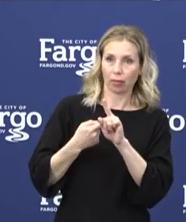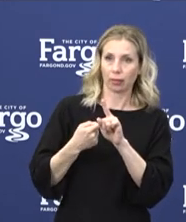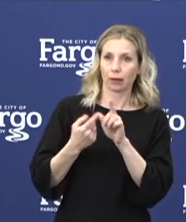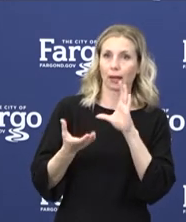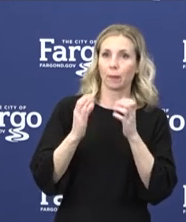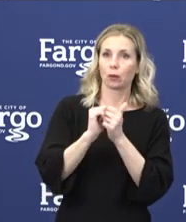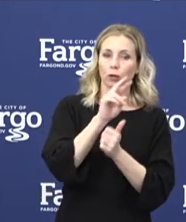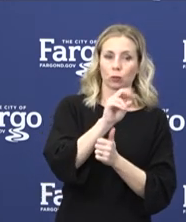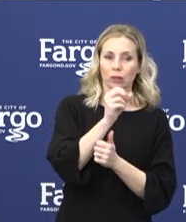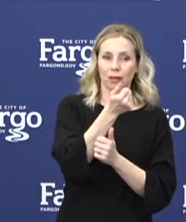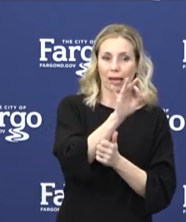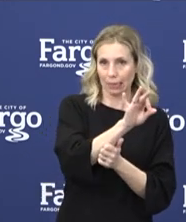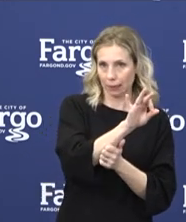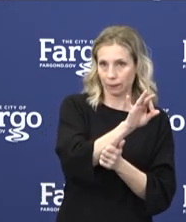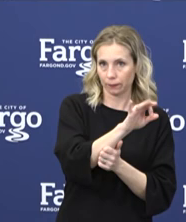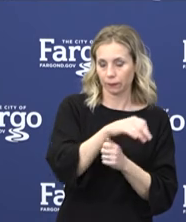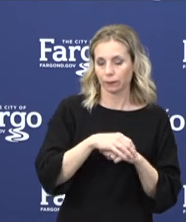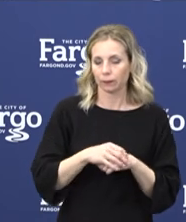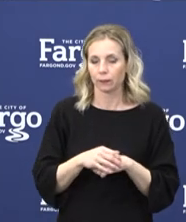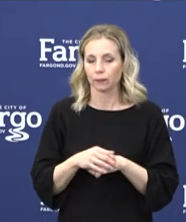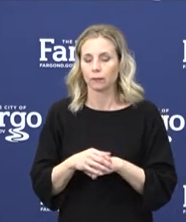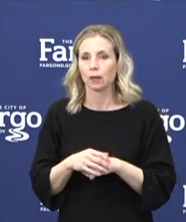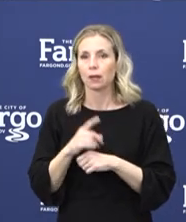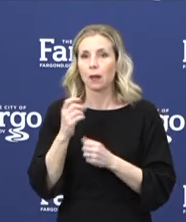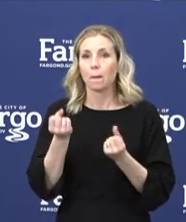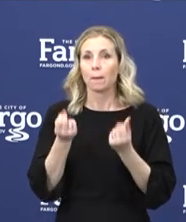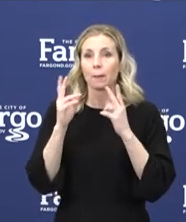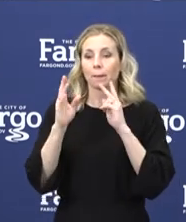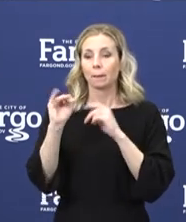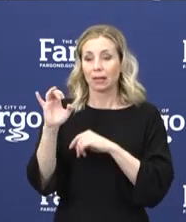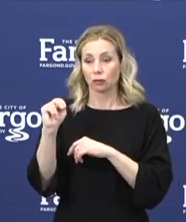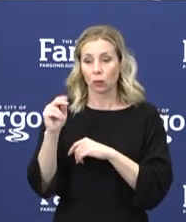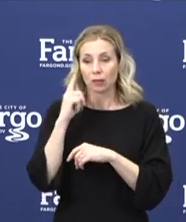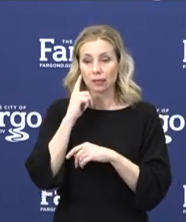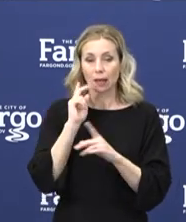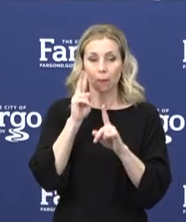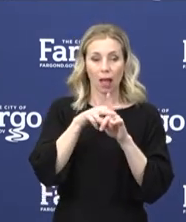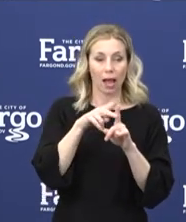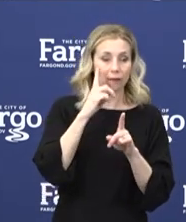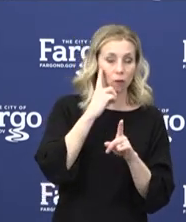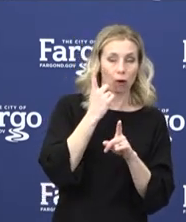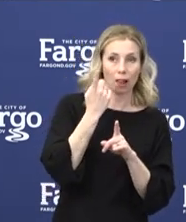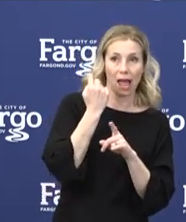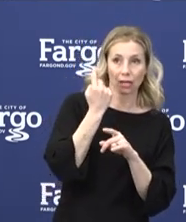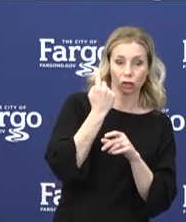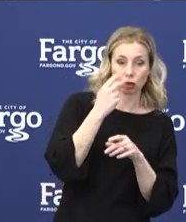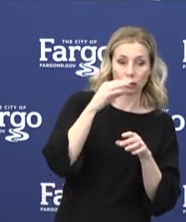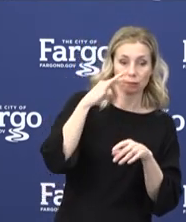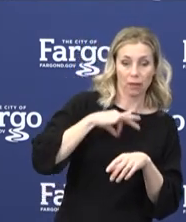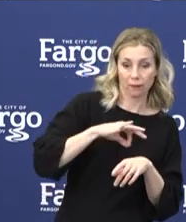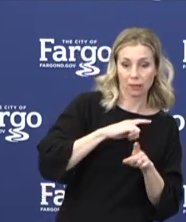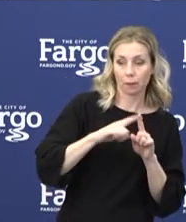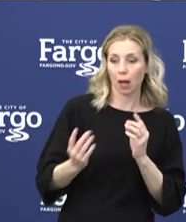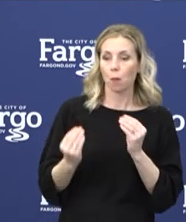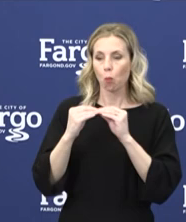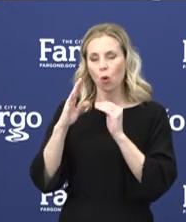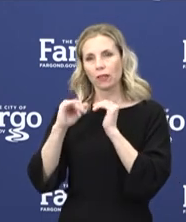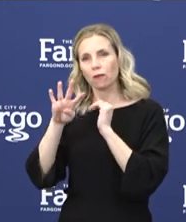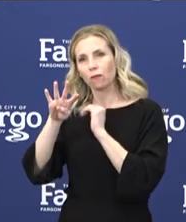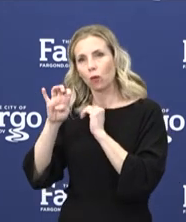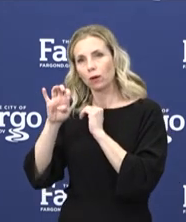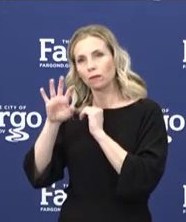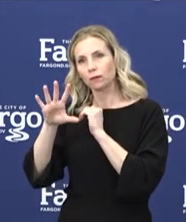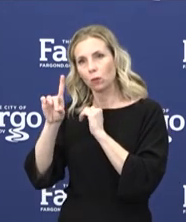,000 Minnesotans applied for unemployment benefits last year, and in the last 30 days, more than 451